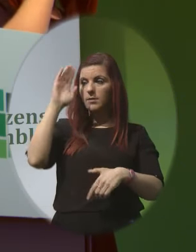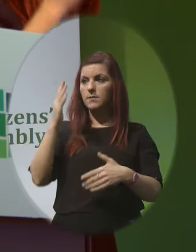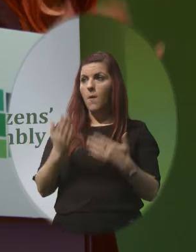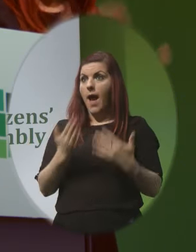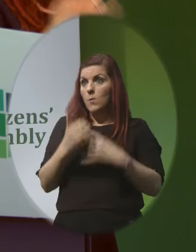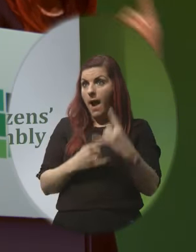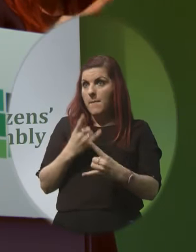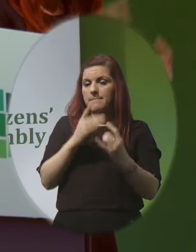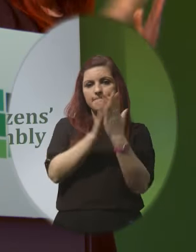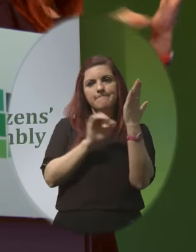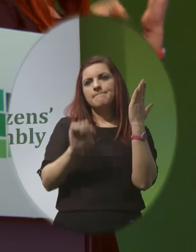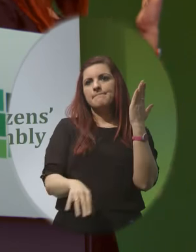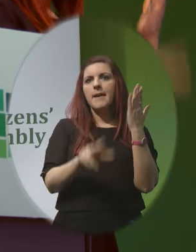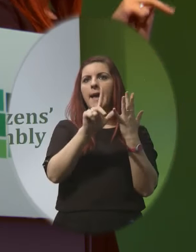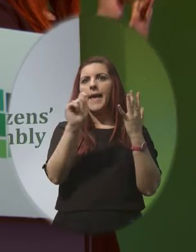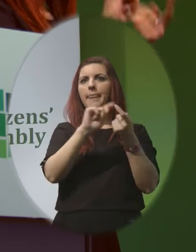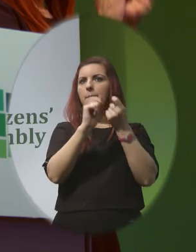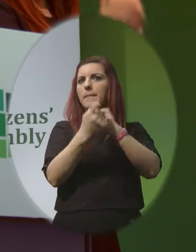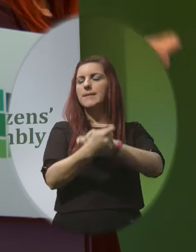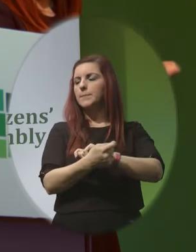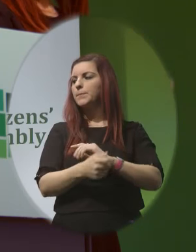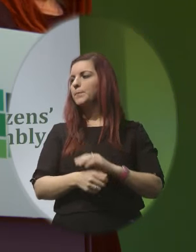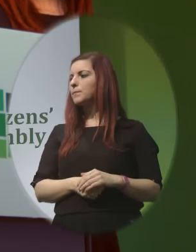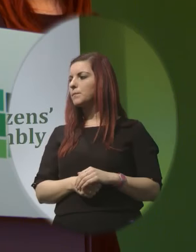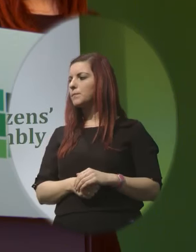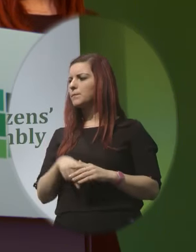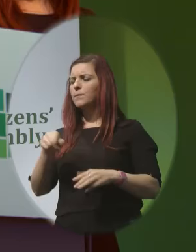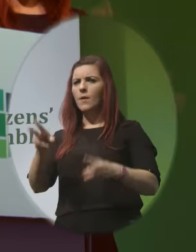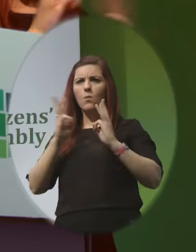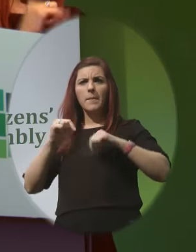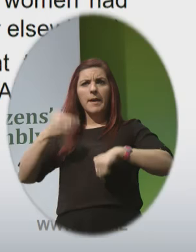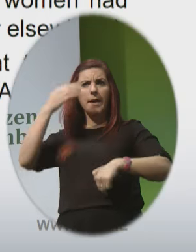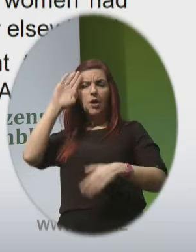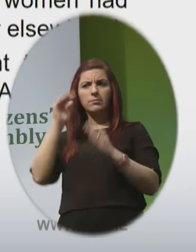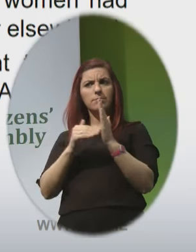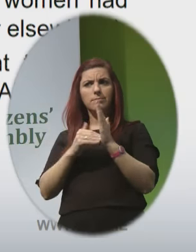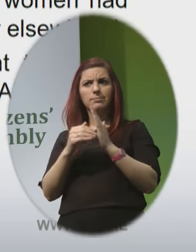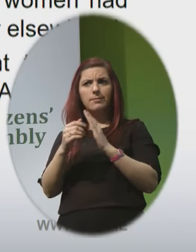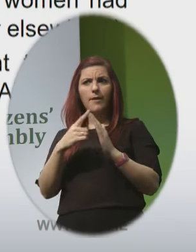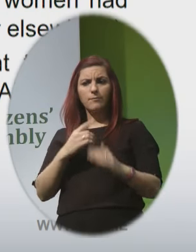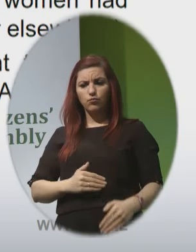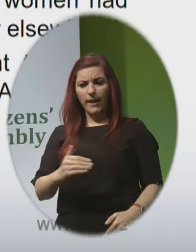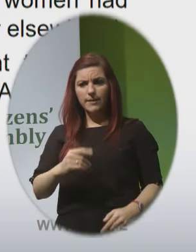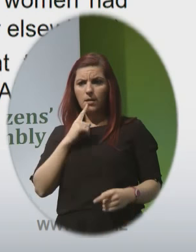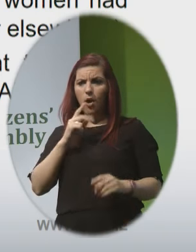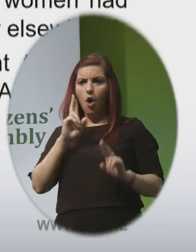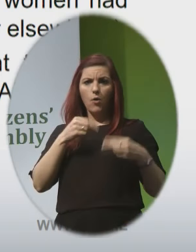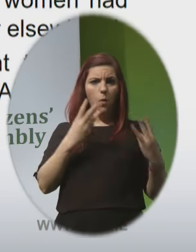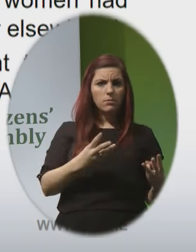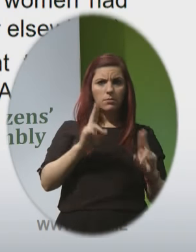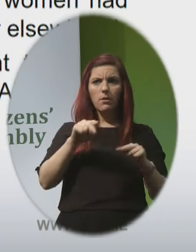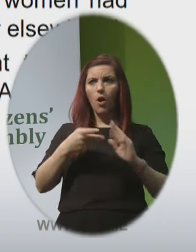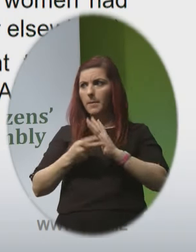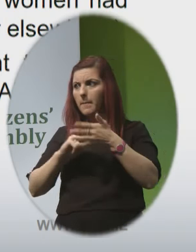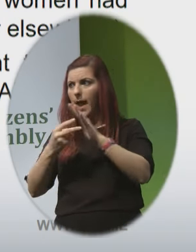Eighth Amendment must be repealed women in Ireland do experience pregnancies that are unplanned unwanted or become